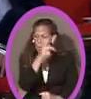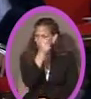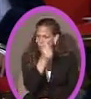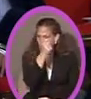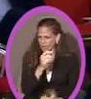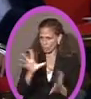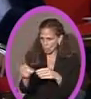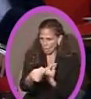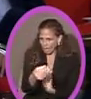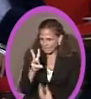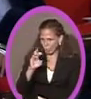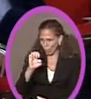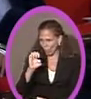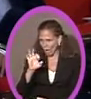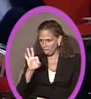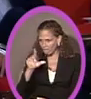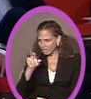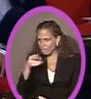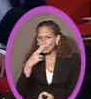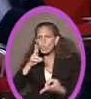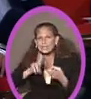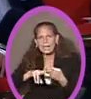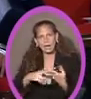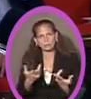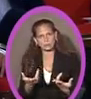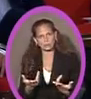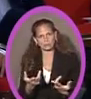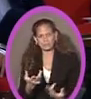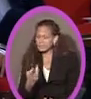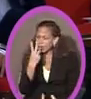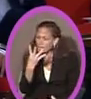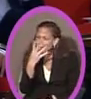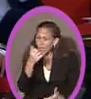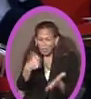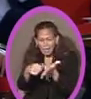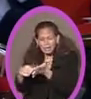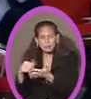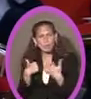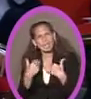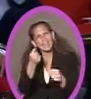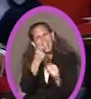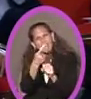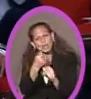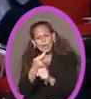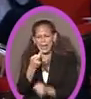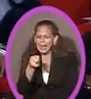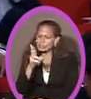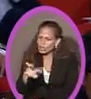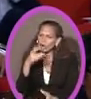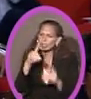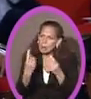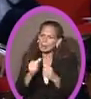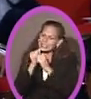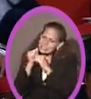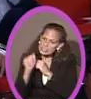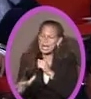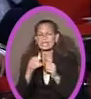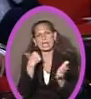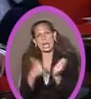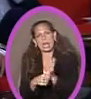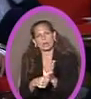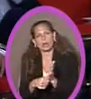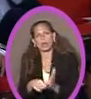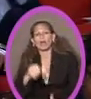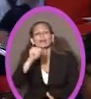office to apply for food stamps? The four letters that you have every year, our HR department sends that letter out and tells them,